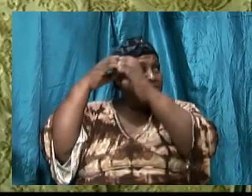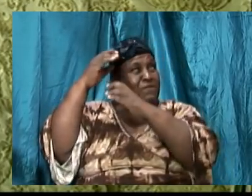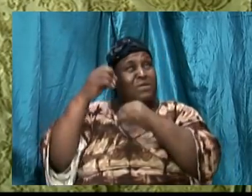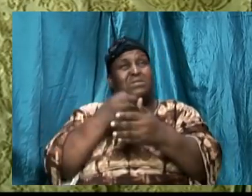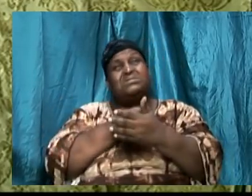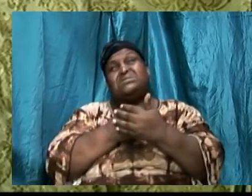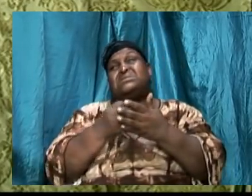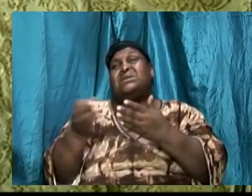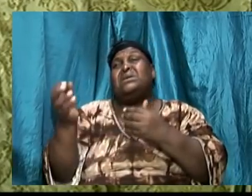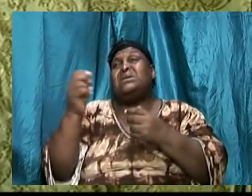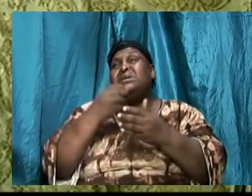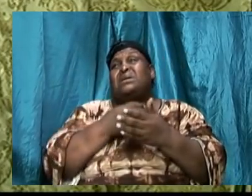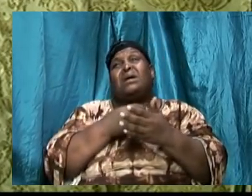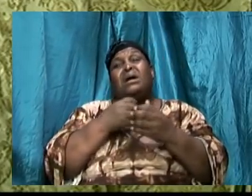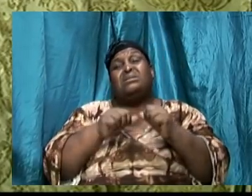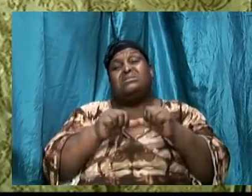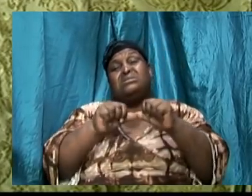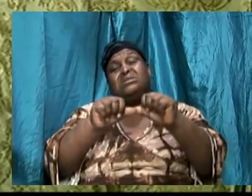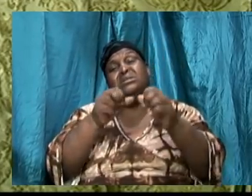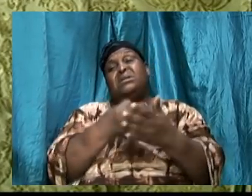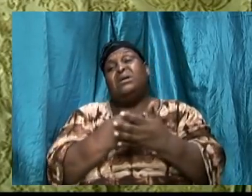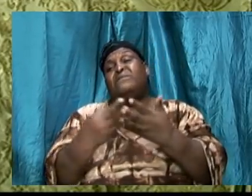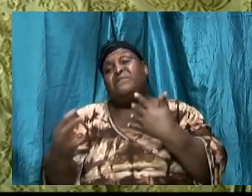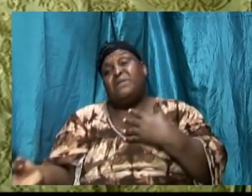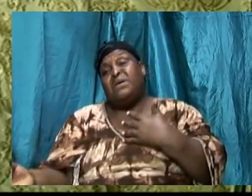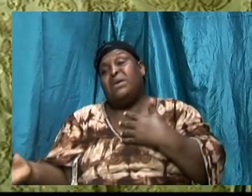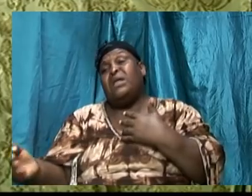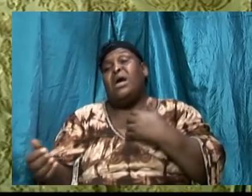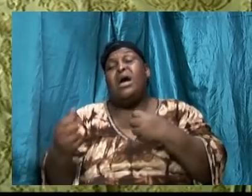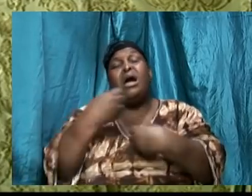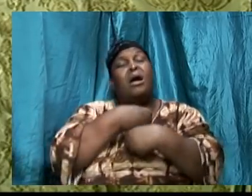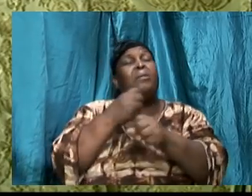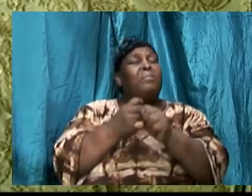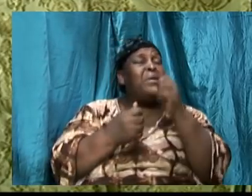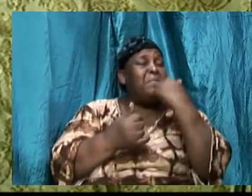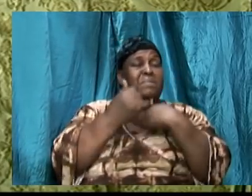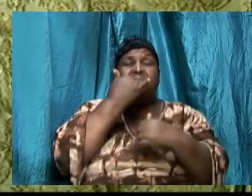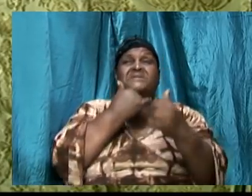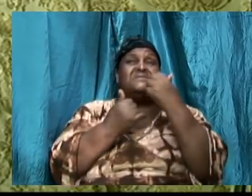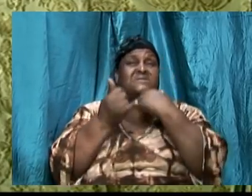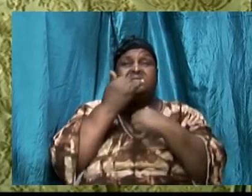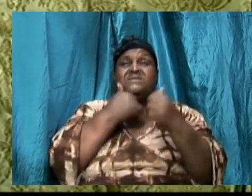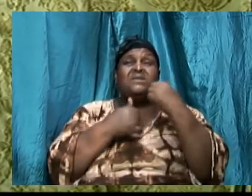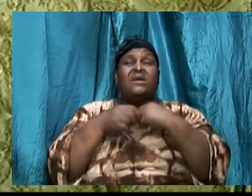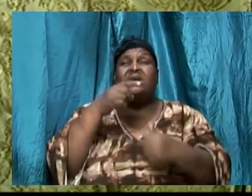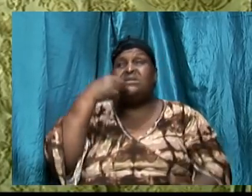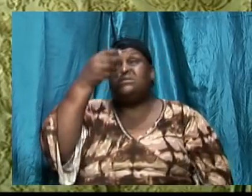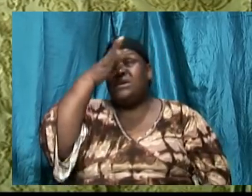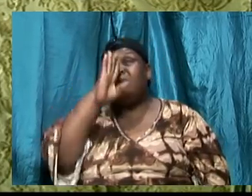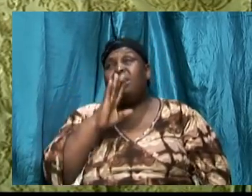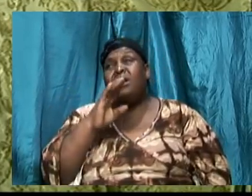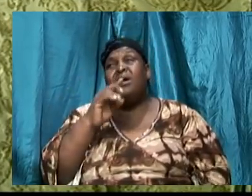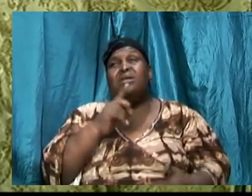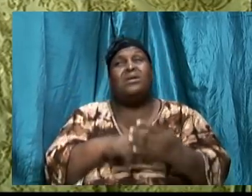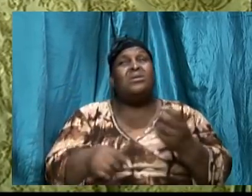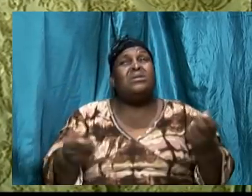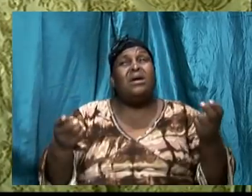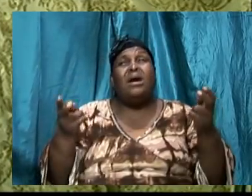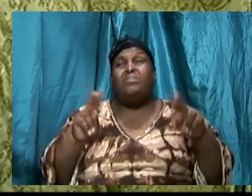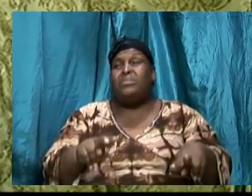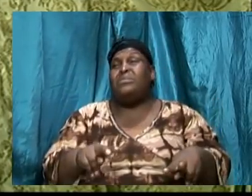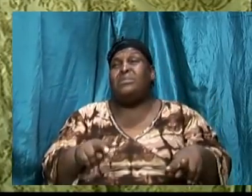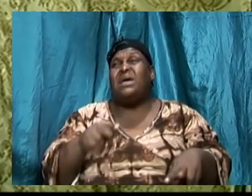the same every single day and we say God what is it that is happening and we are saying the devil is strong